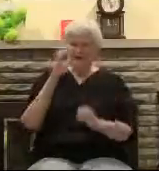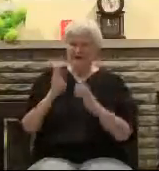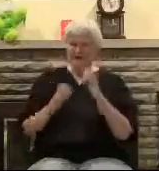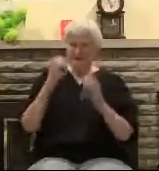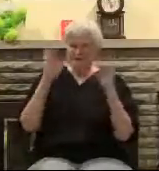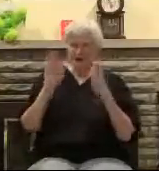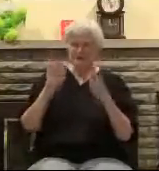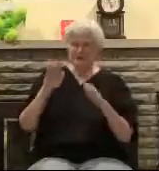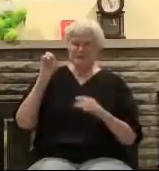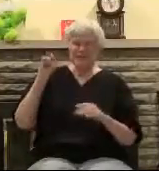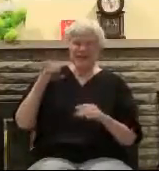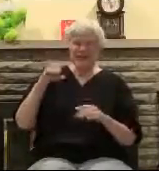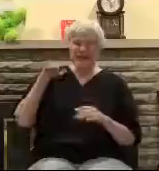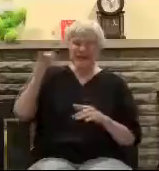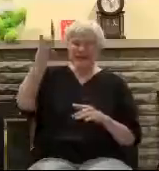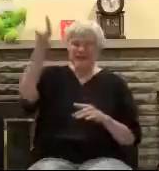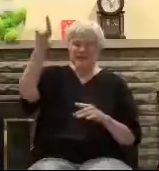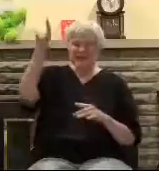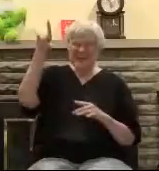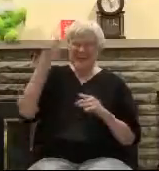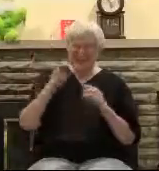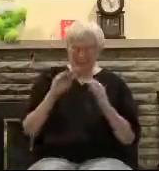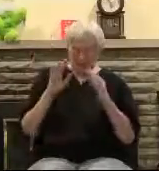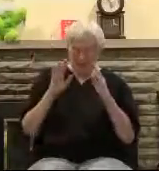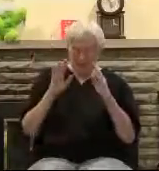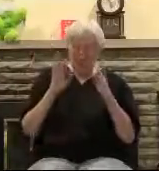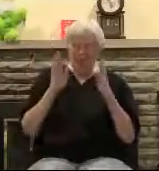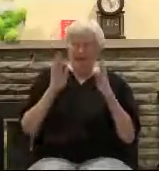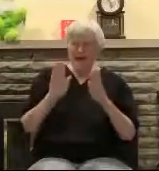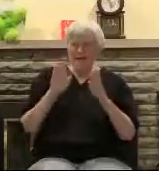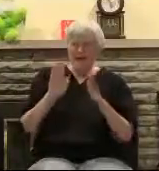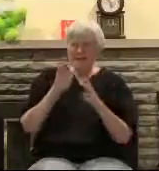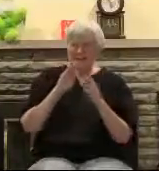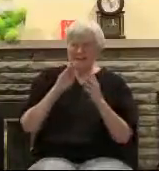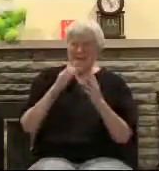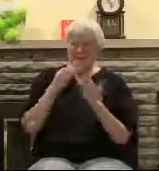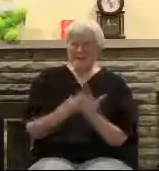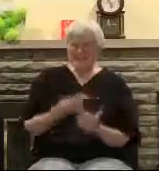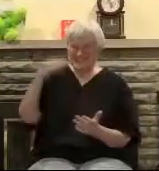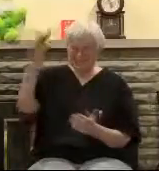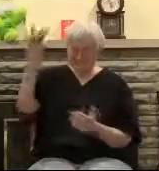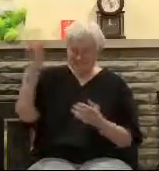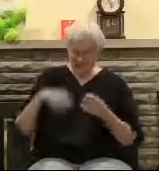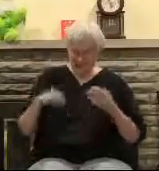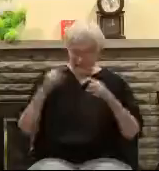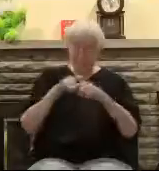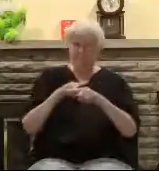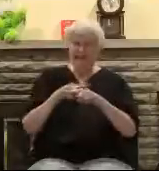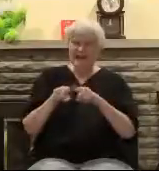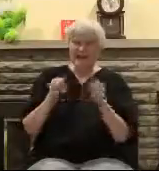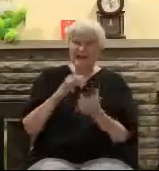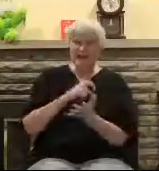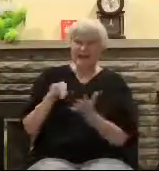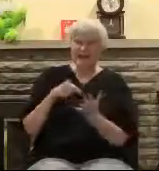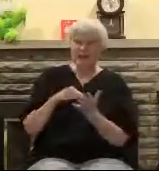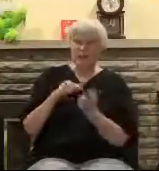at all. It's all about Jesus and you. Amen. So that's when you know you're sitting under a real preacher is